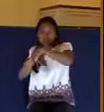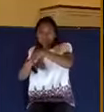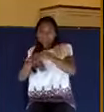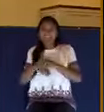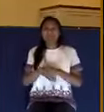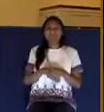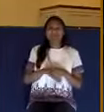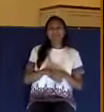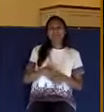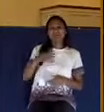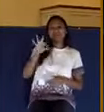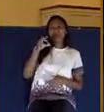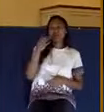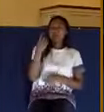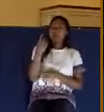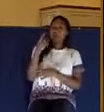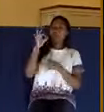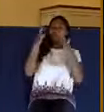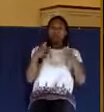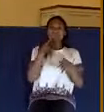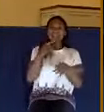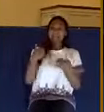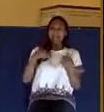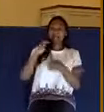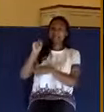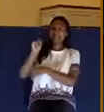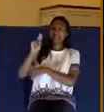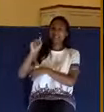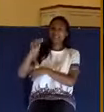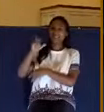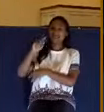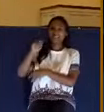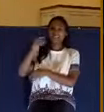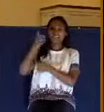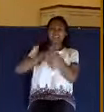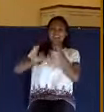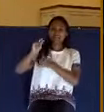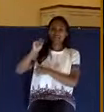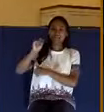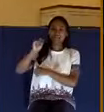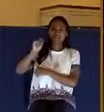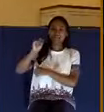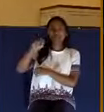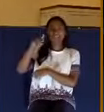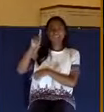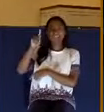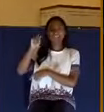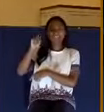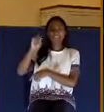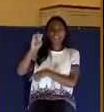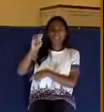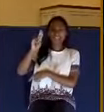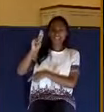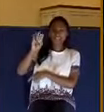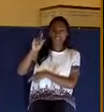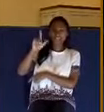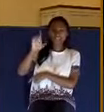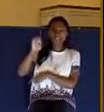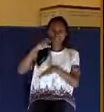a nugget at every knuckle. He's got a jewel at every joint. His fingers are filled with jewels.